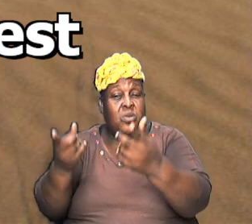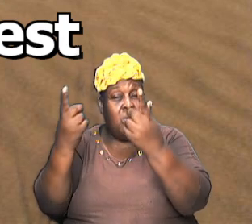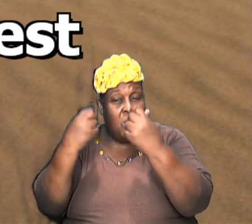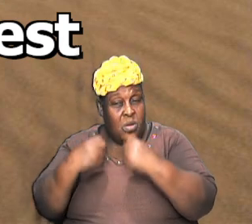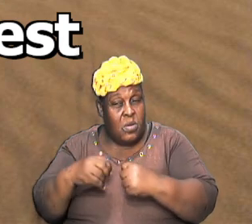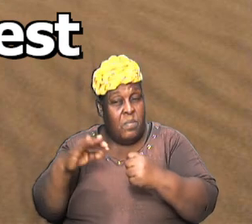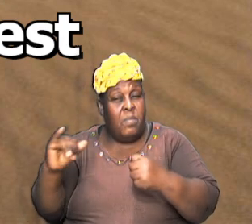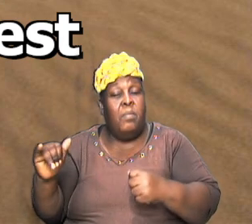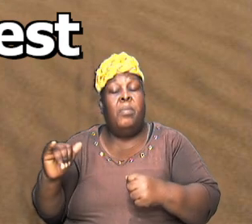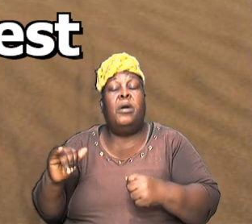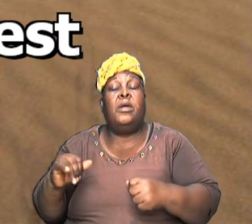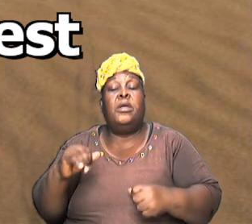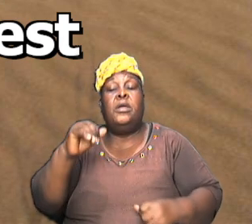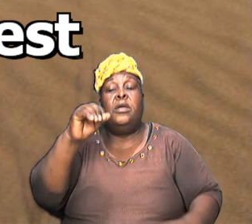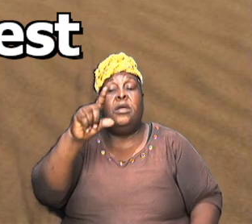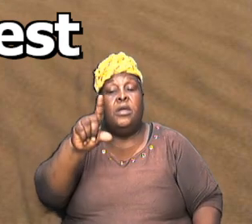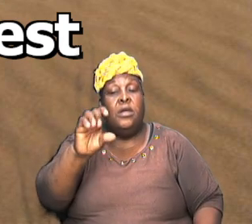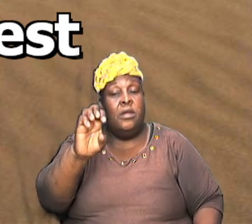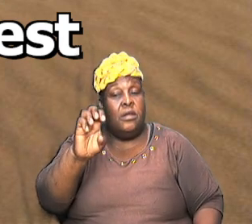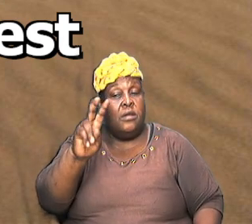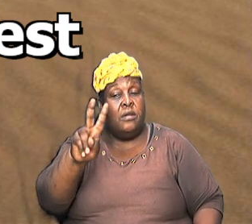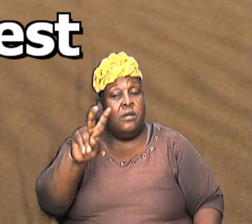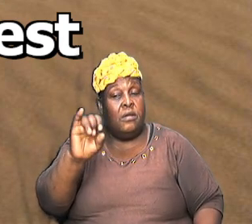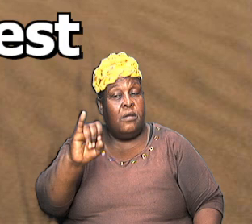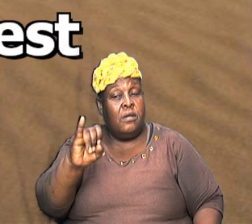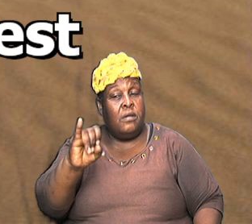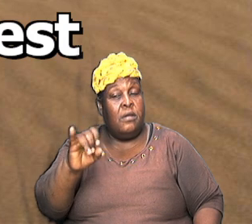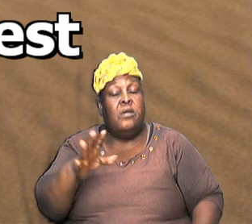line god so all